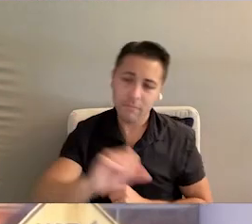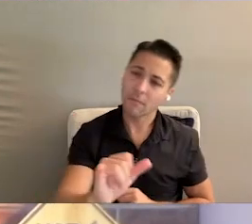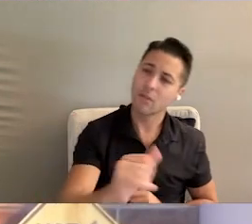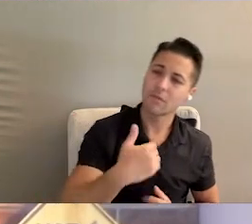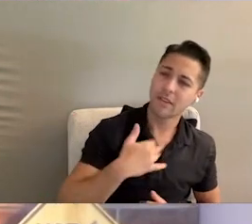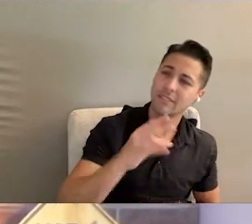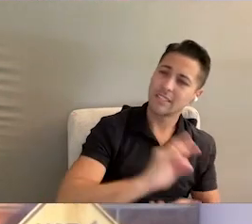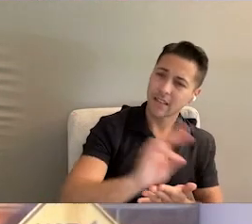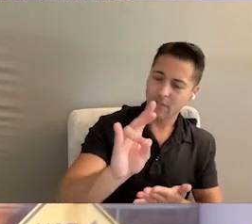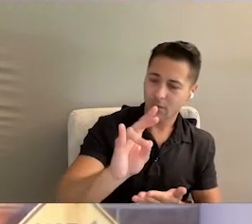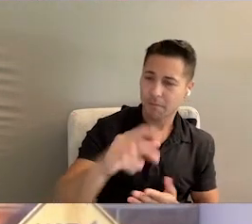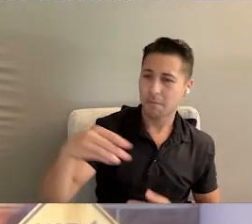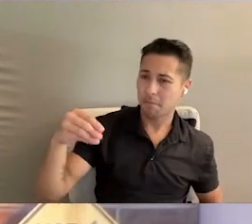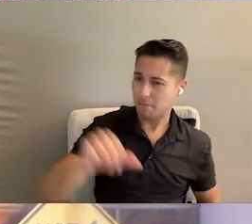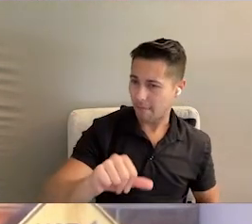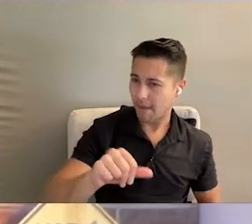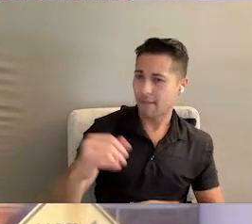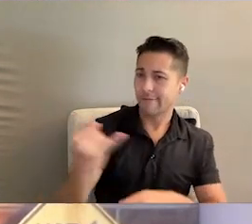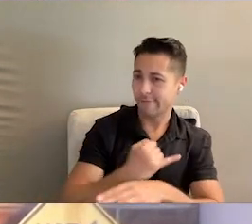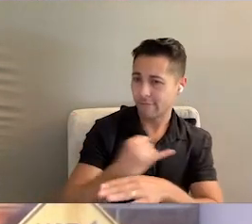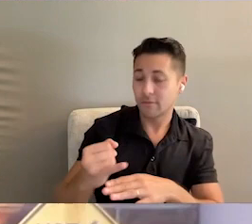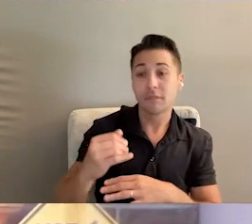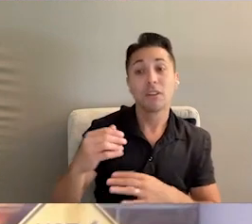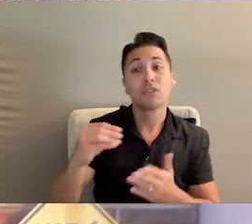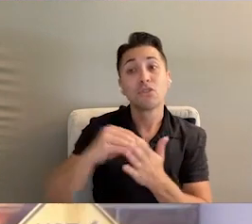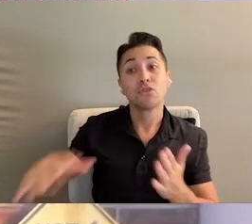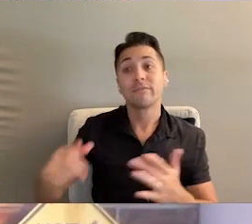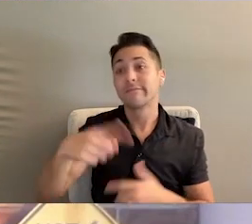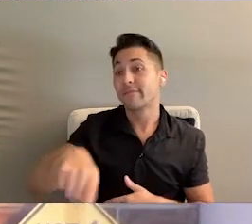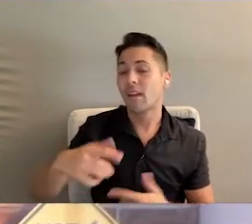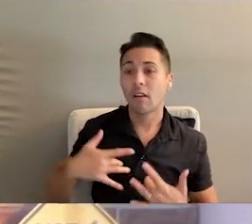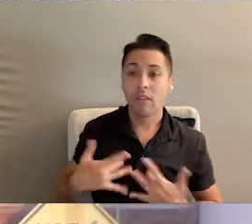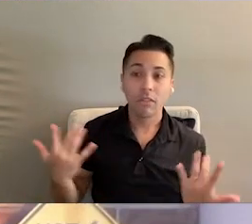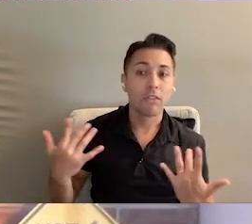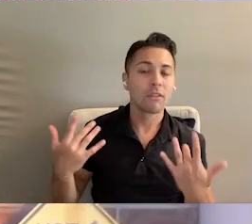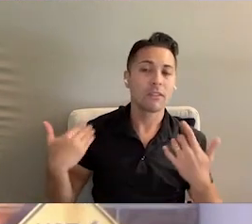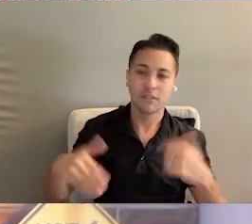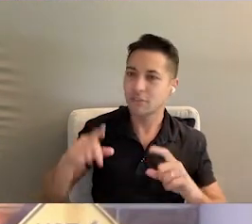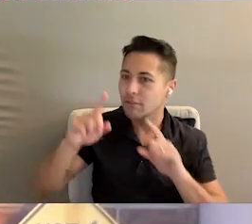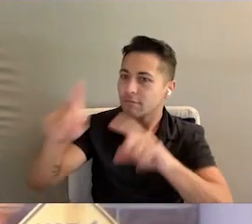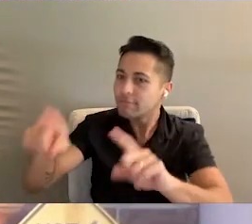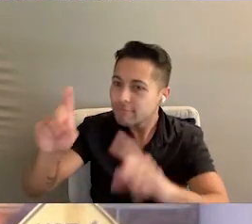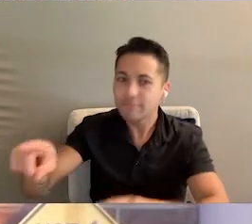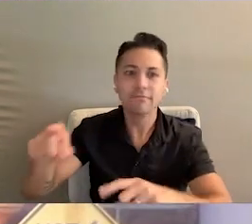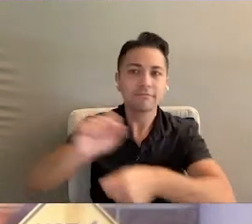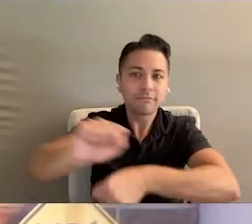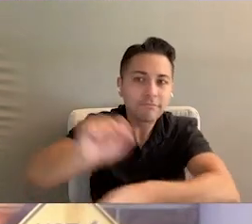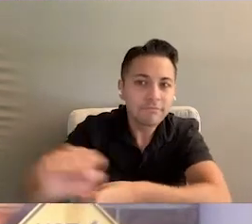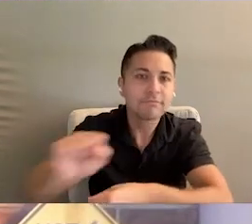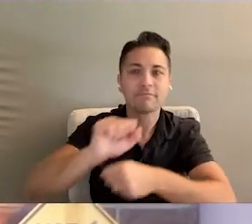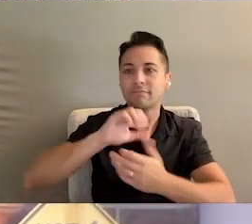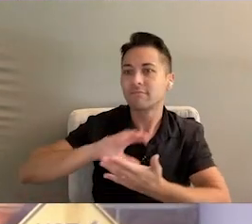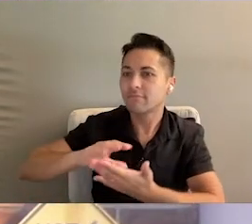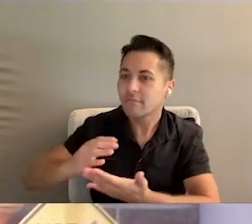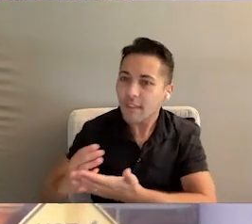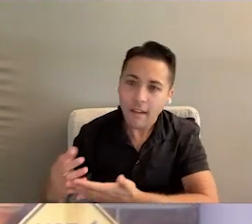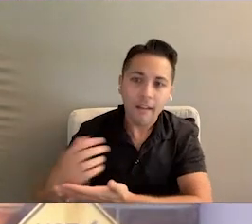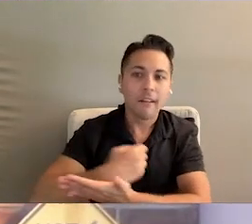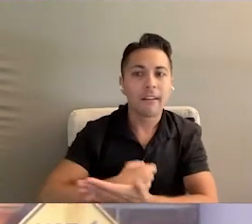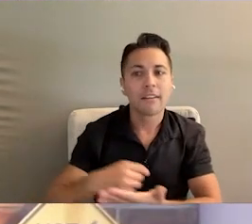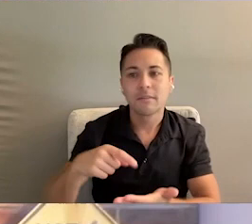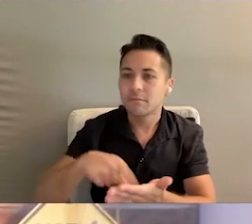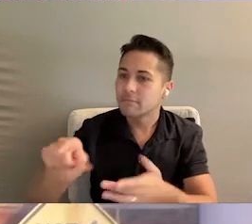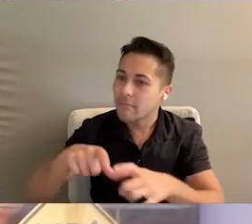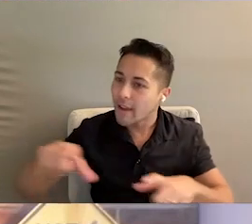and then there's a seven-week paid internship. And the students are thrilled to death every summer to be able to get out there and work and earn a